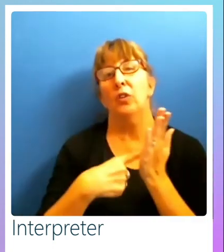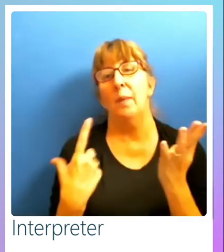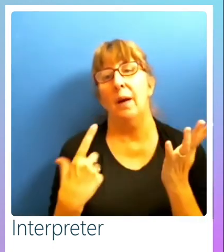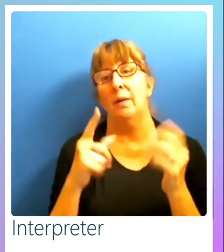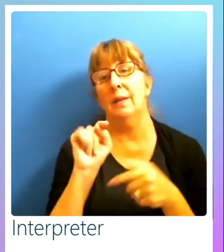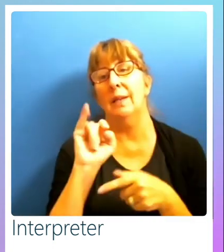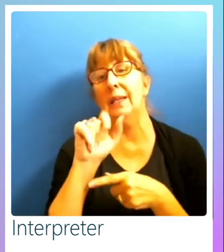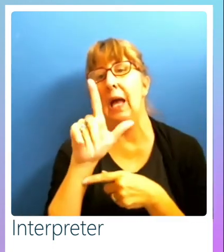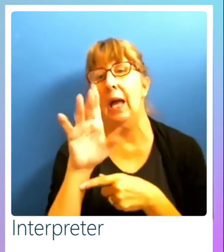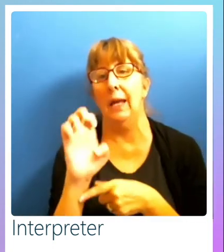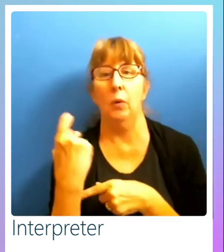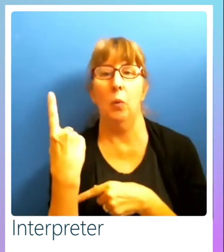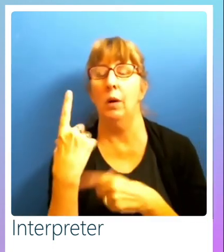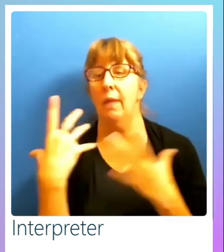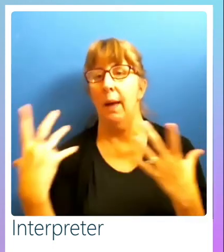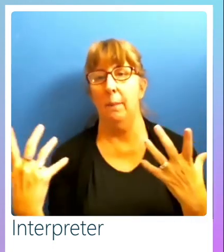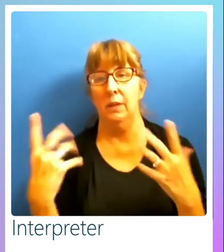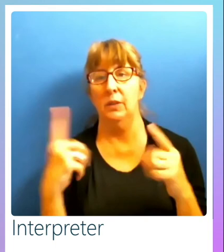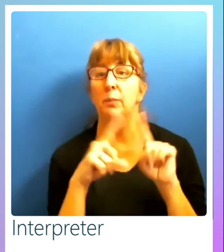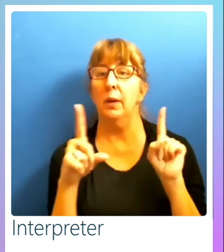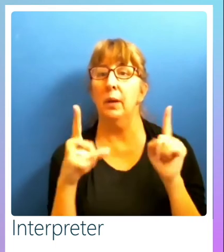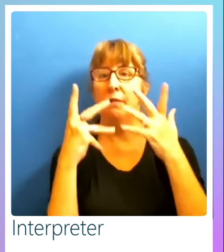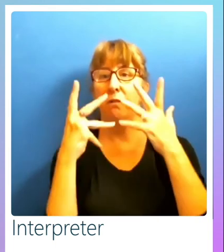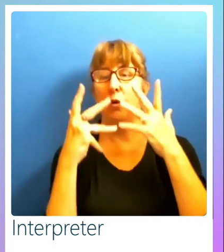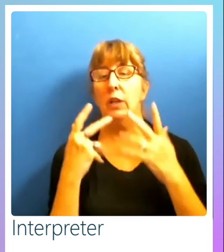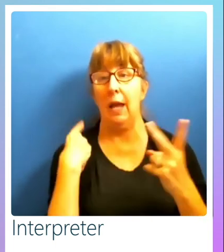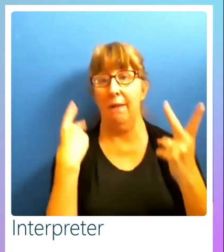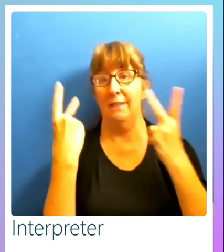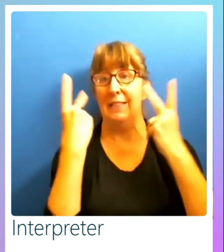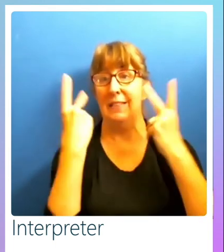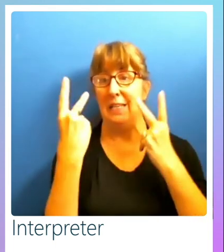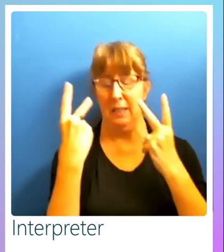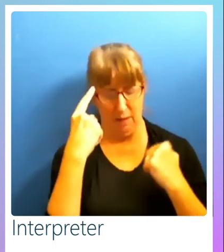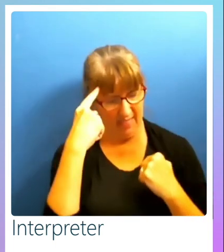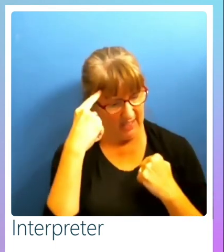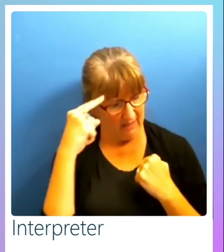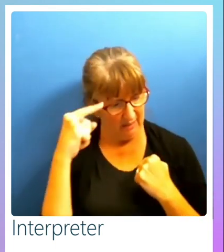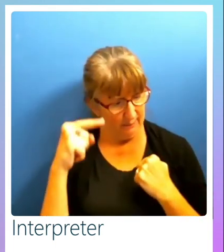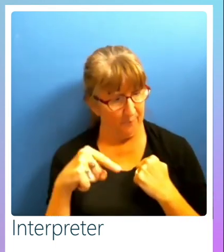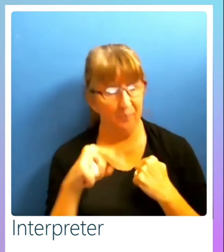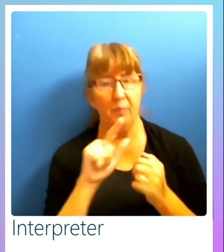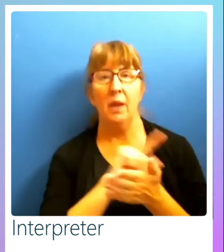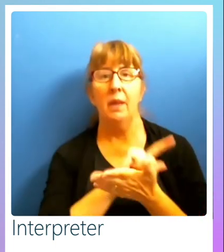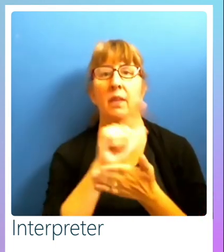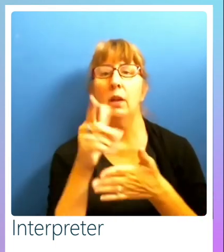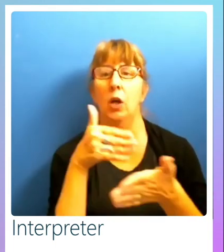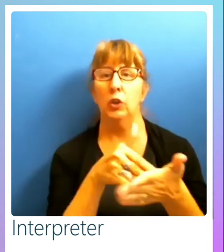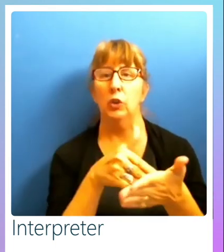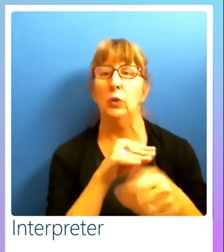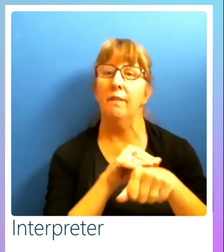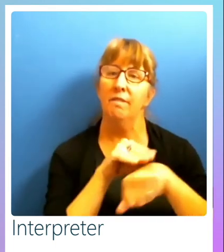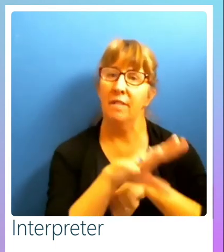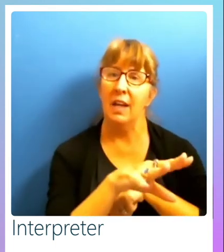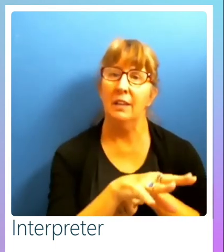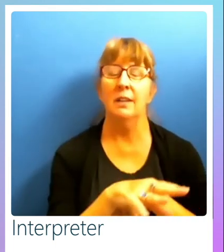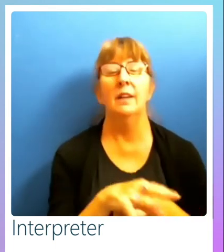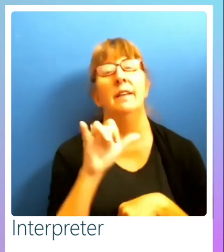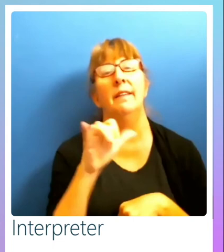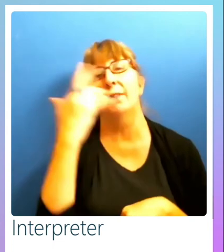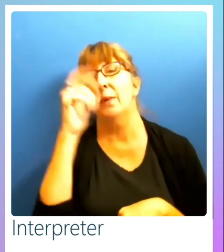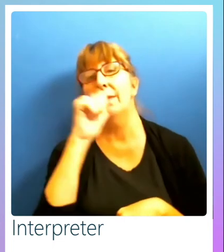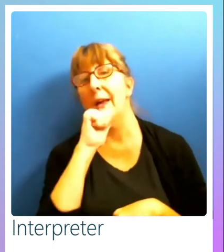too much in here. So unfortunately I've seen, I think this is the, the lawsuit effect, right? This is why I don't list lawsuits first.